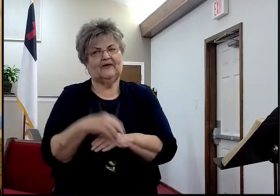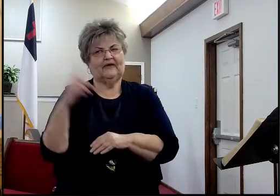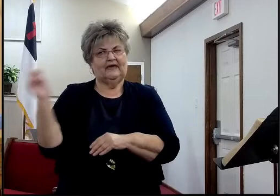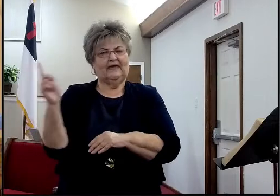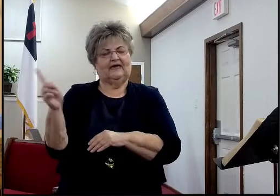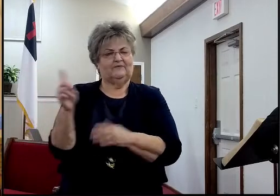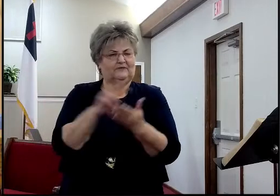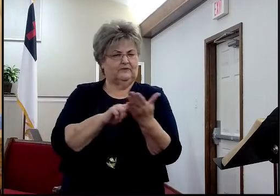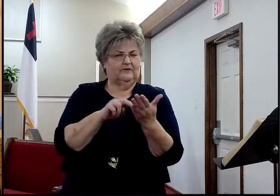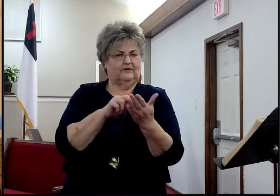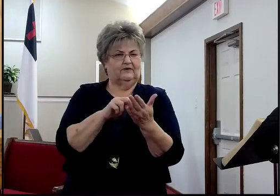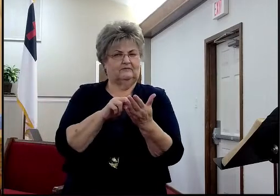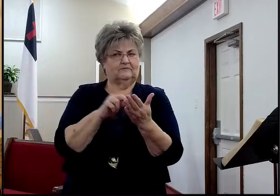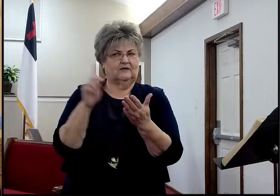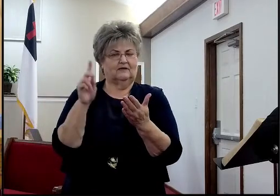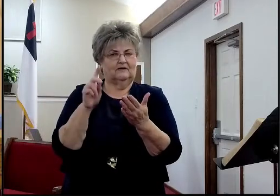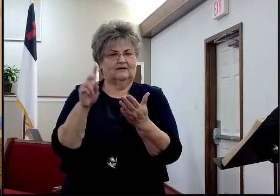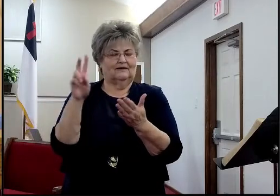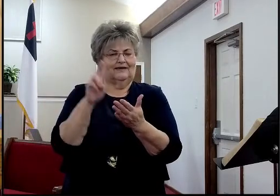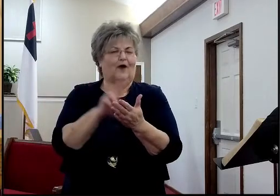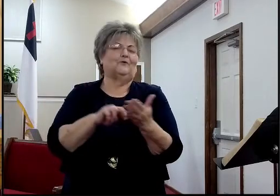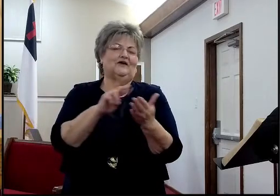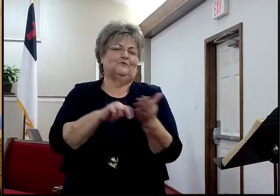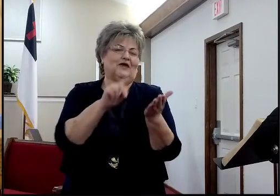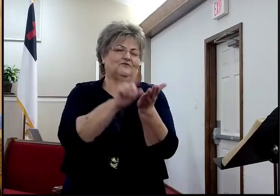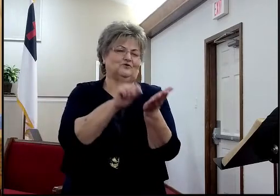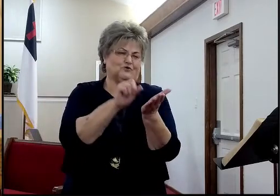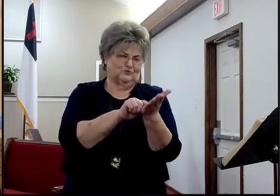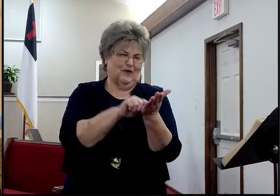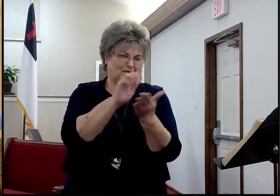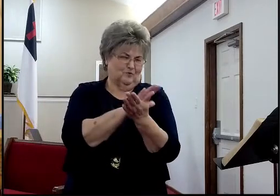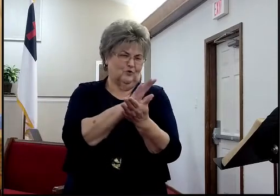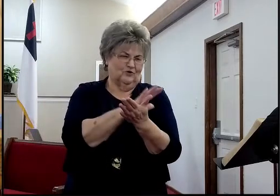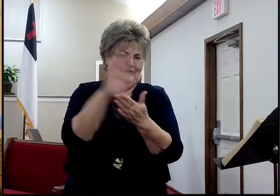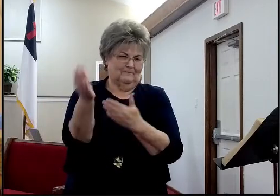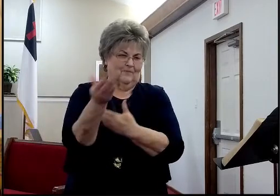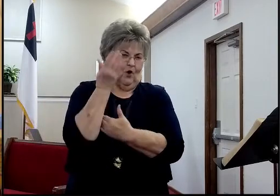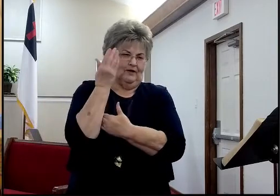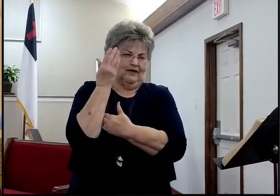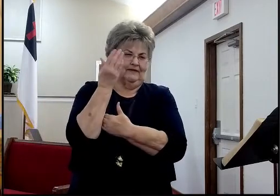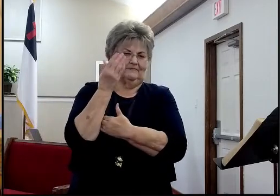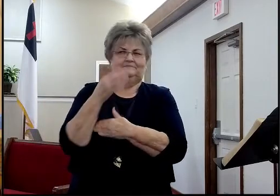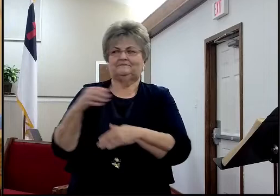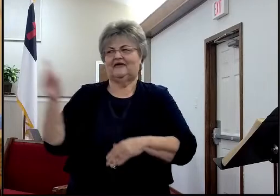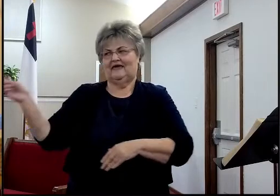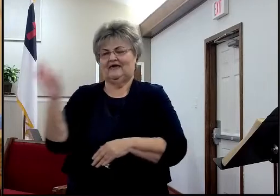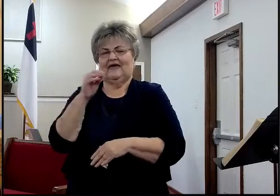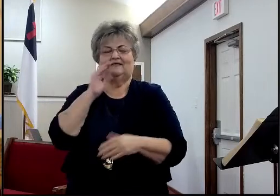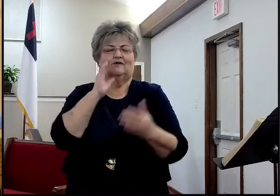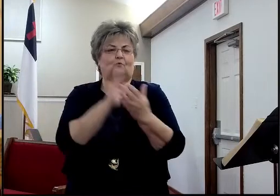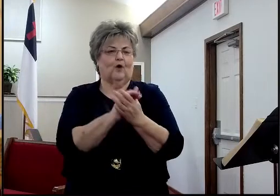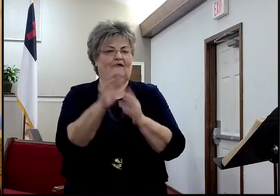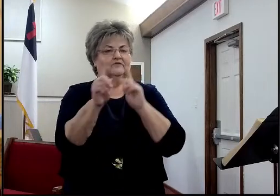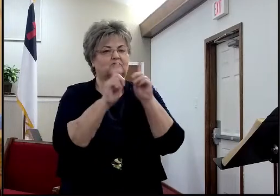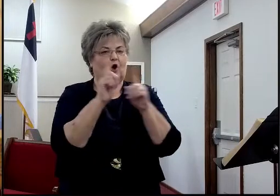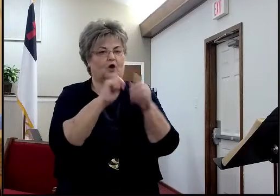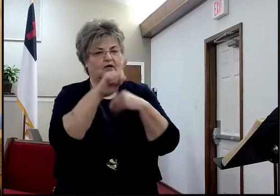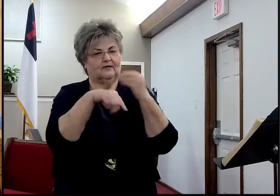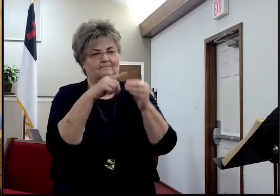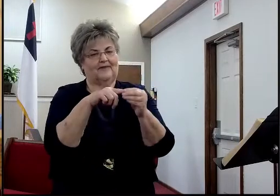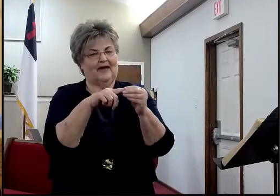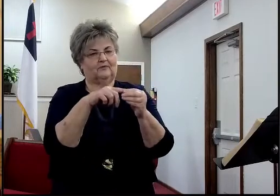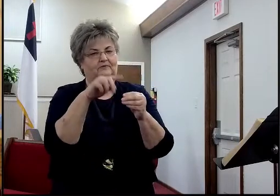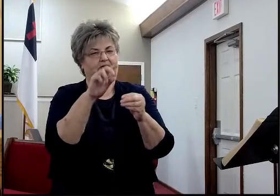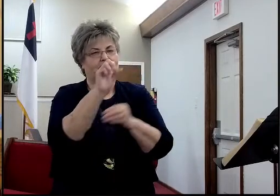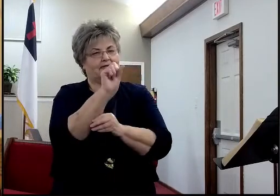let me, let me carry on, a rant for a minute, I gotta chase this rabbit, because I don't want, to do it later, Chris and I, were talking about, September 11th, a couple